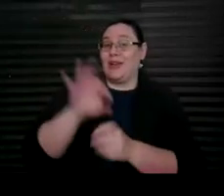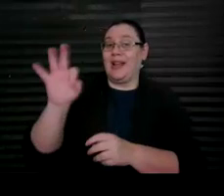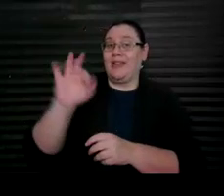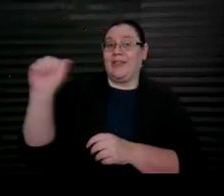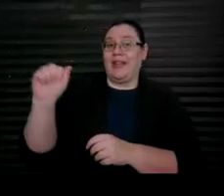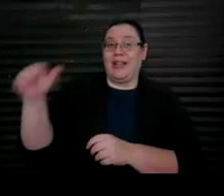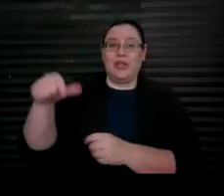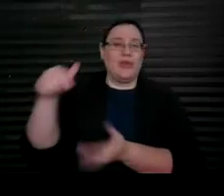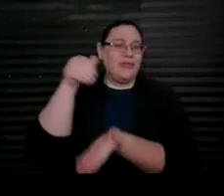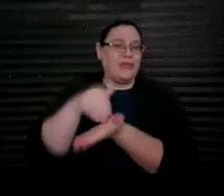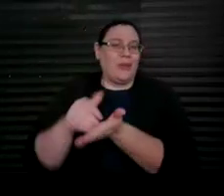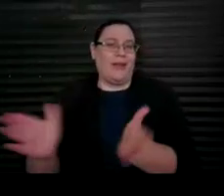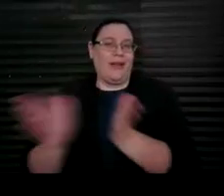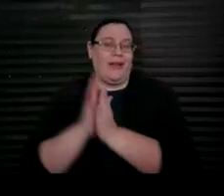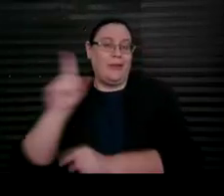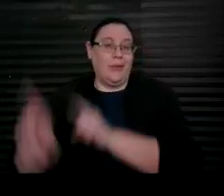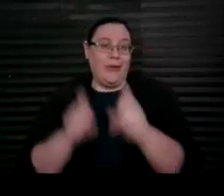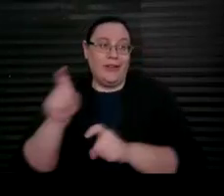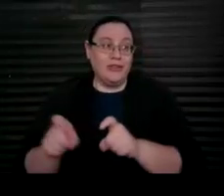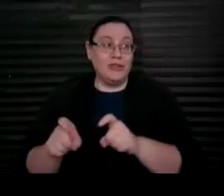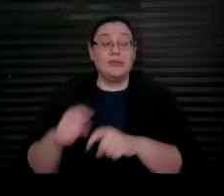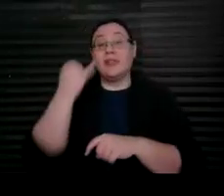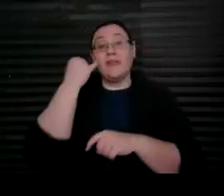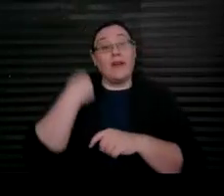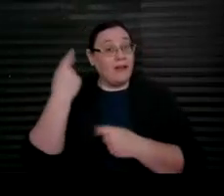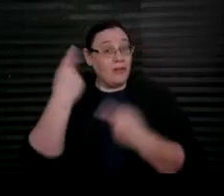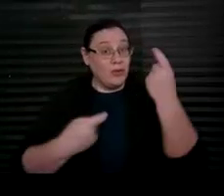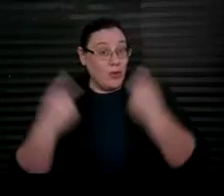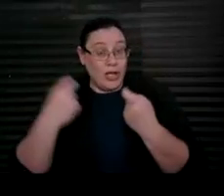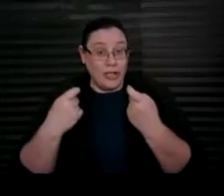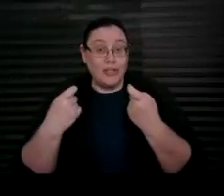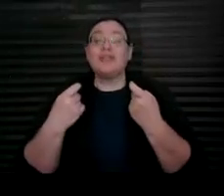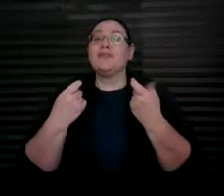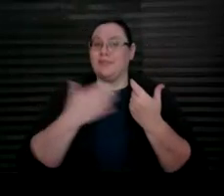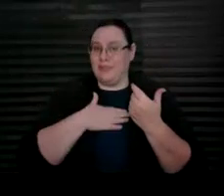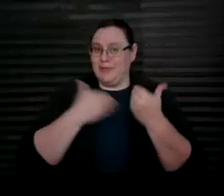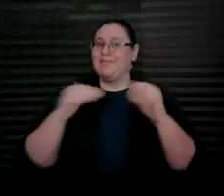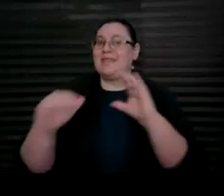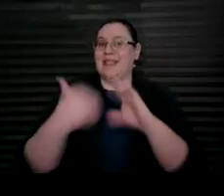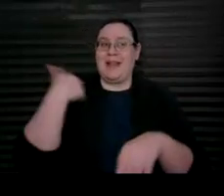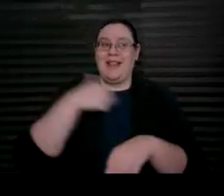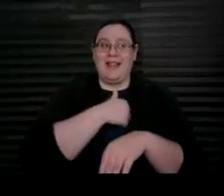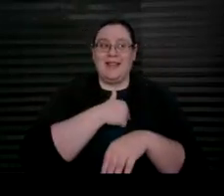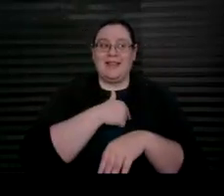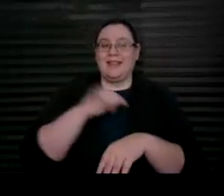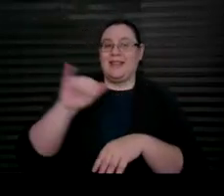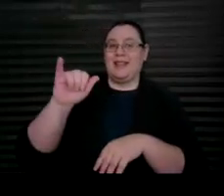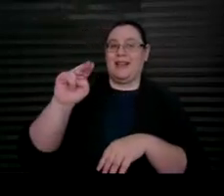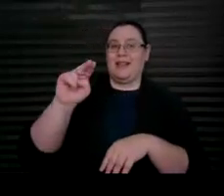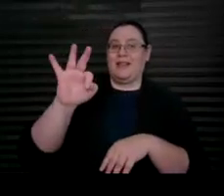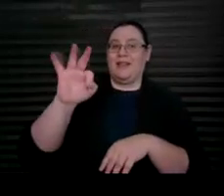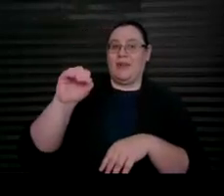questions. If you have questions, you are welcome to email us at info at